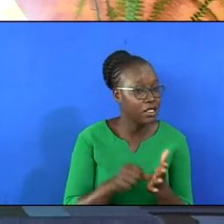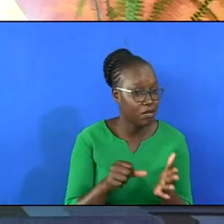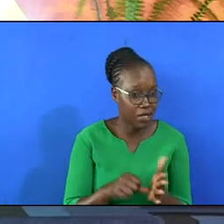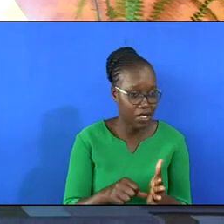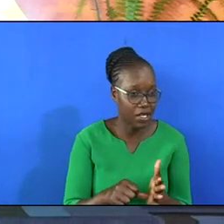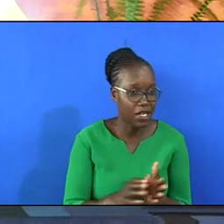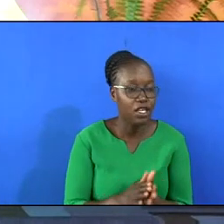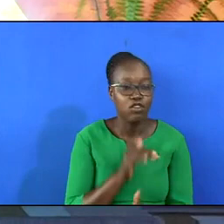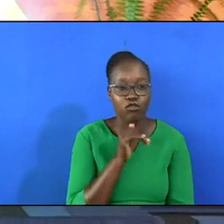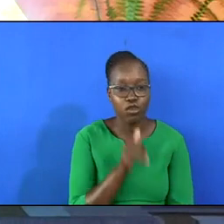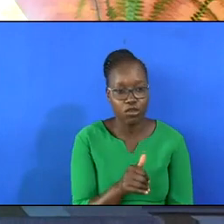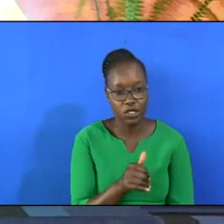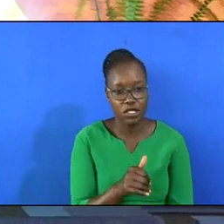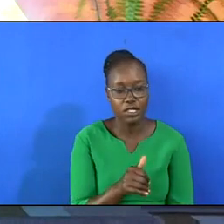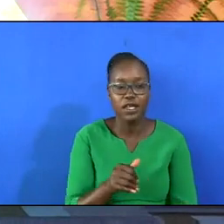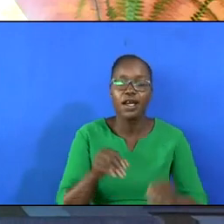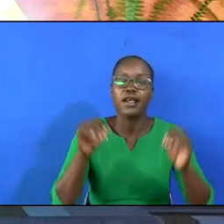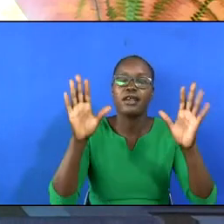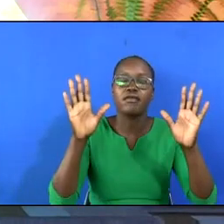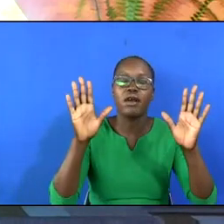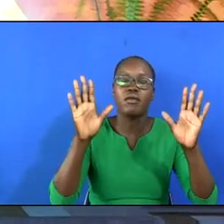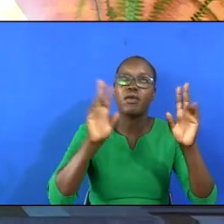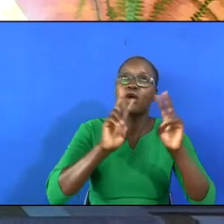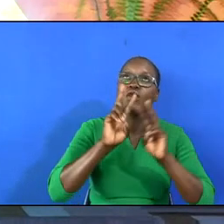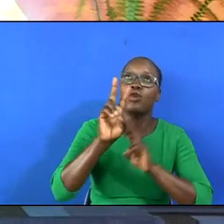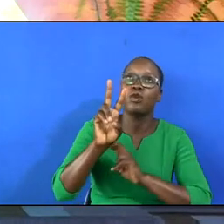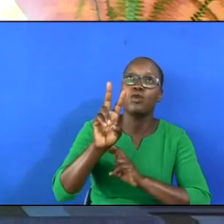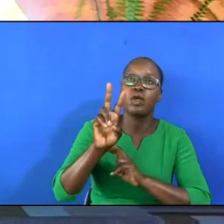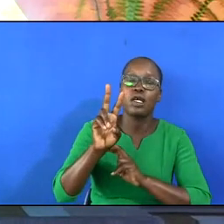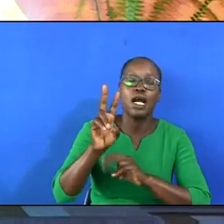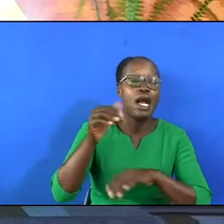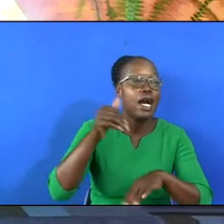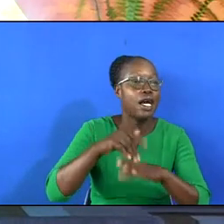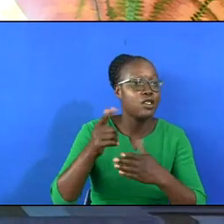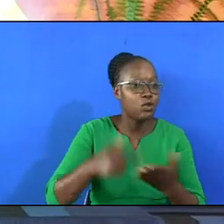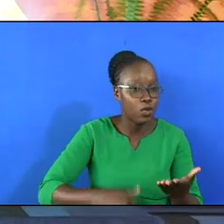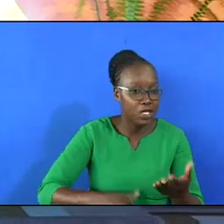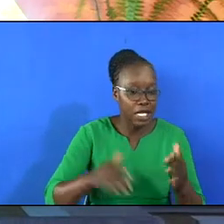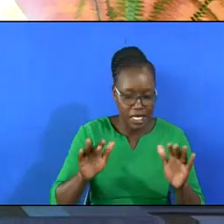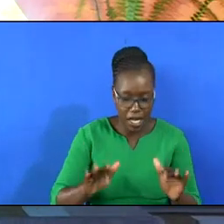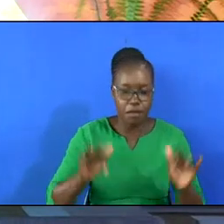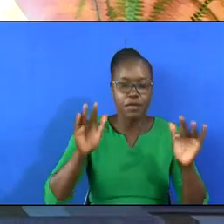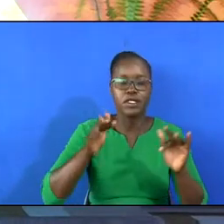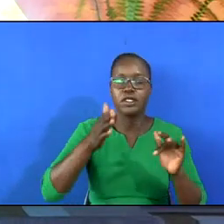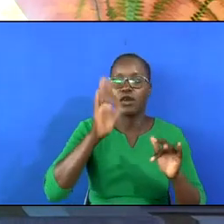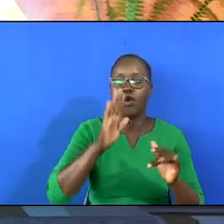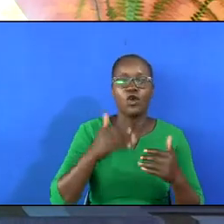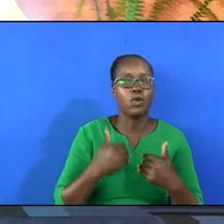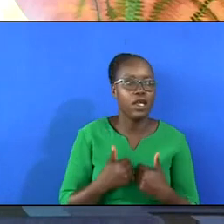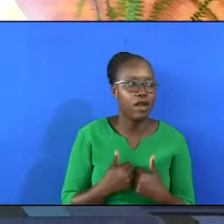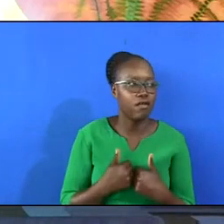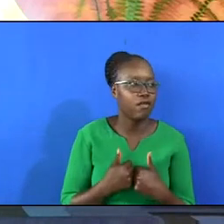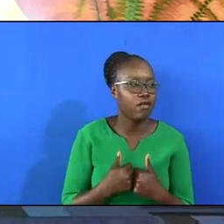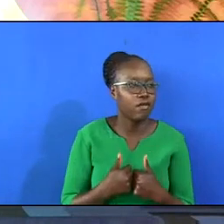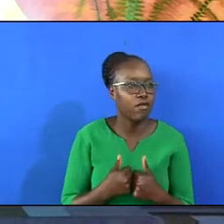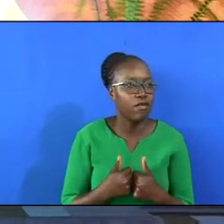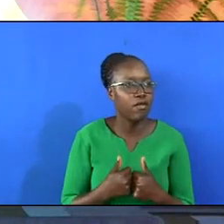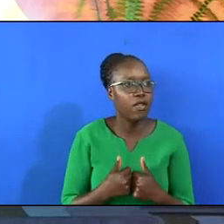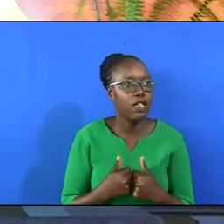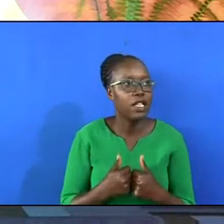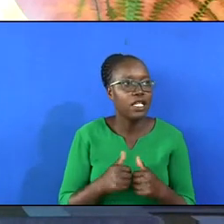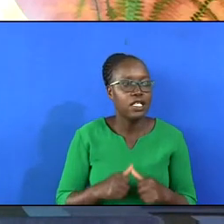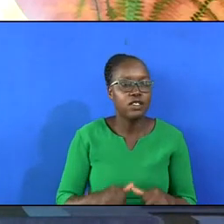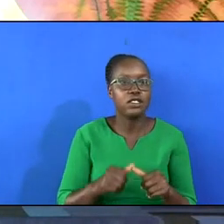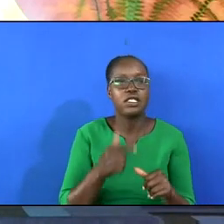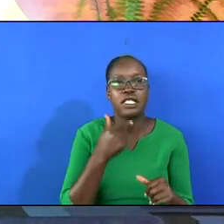give up. Look at what an amazing God that we have. He